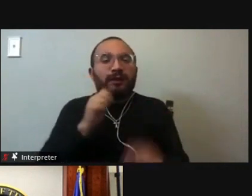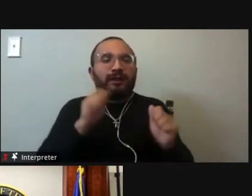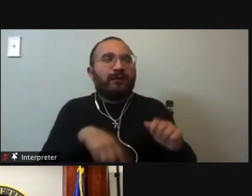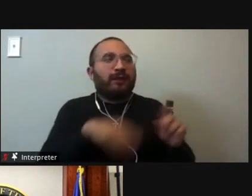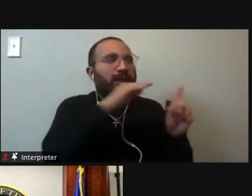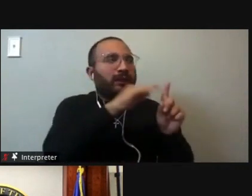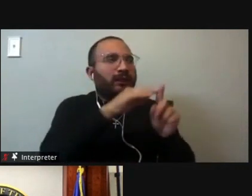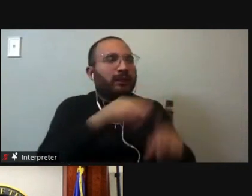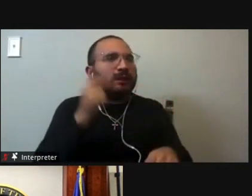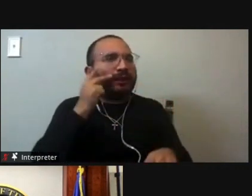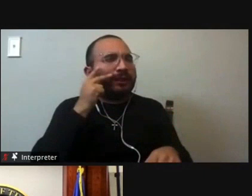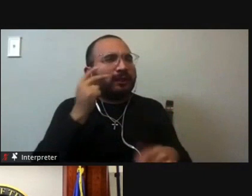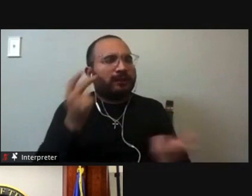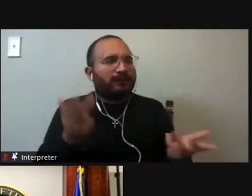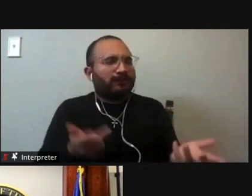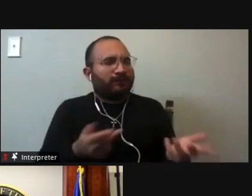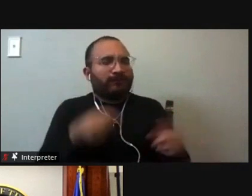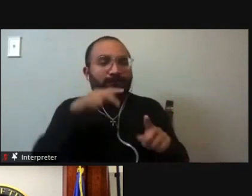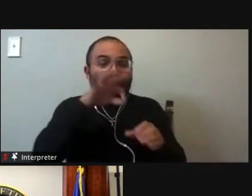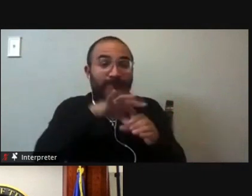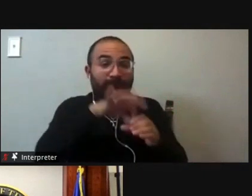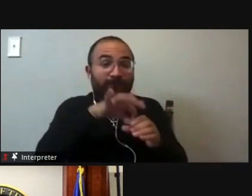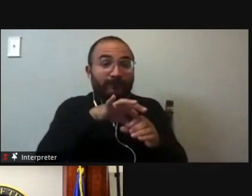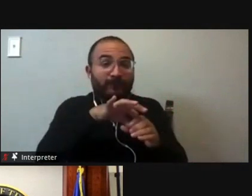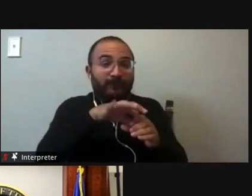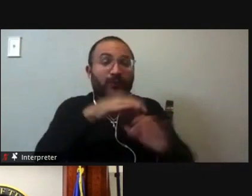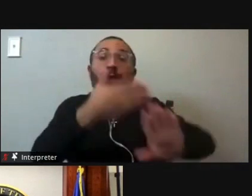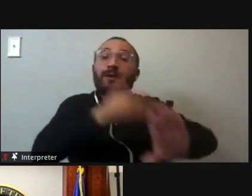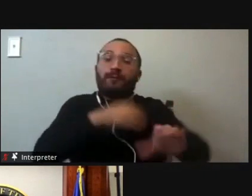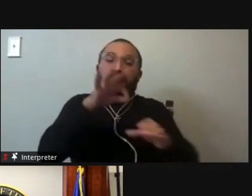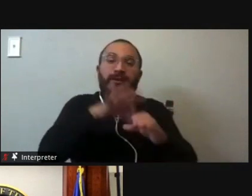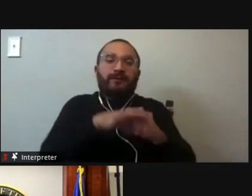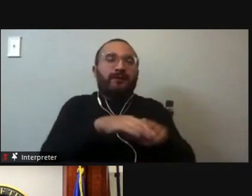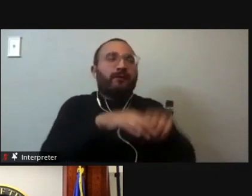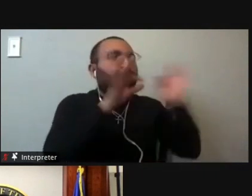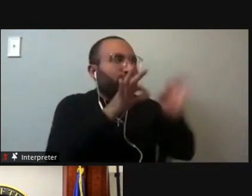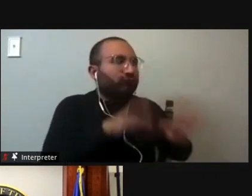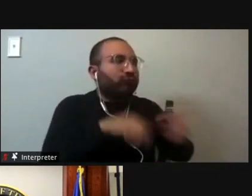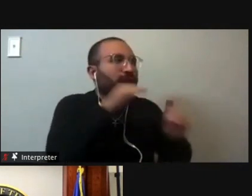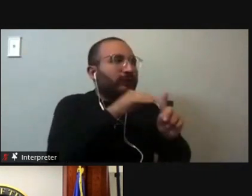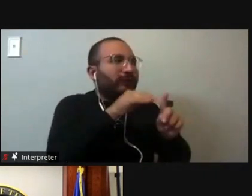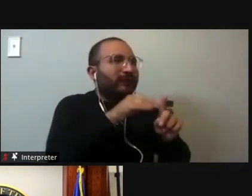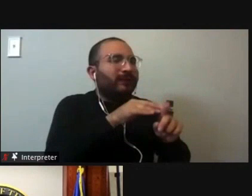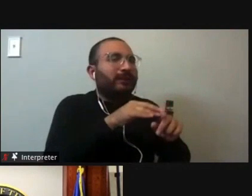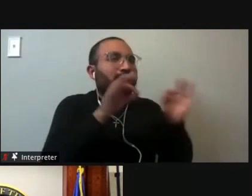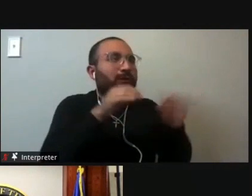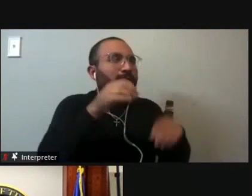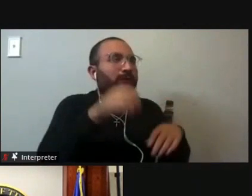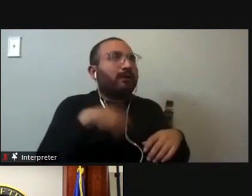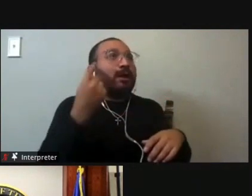people they're voting on, um, right before they vote on them. So I I'm excited about that thought. I also just,